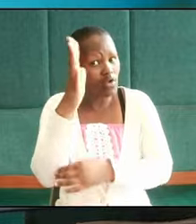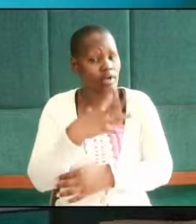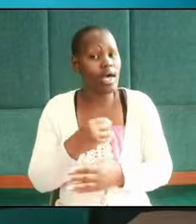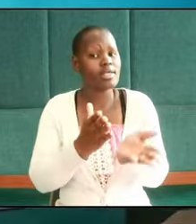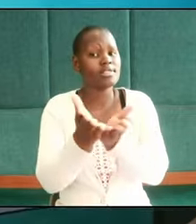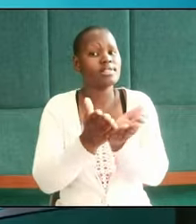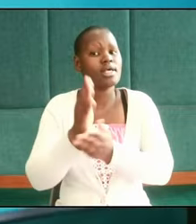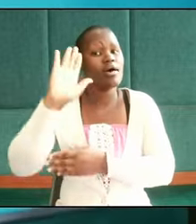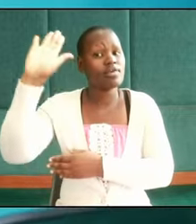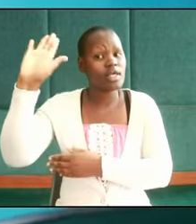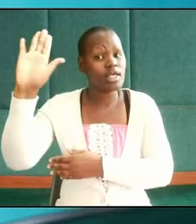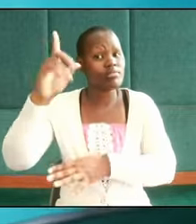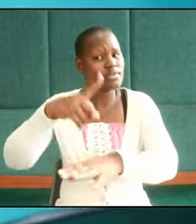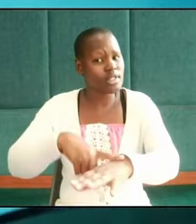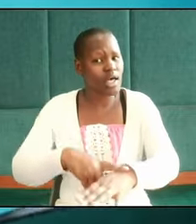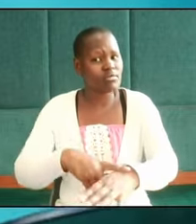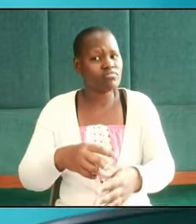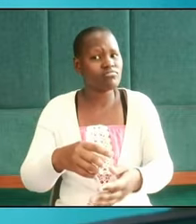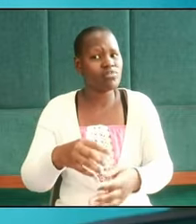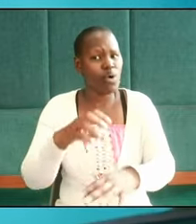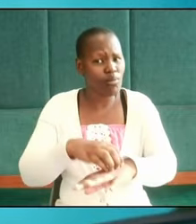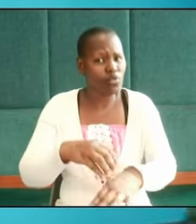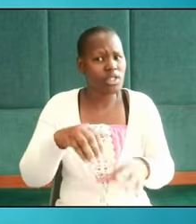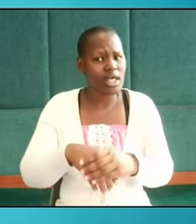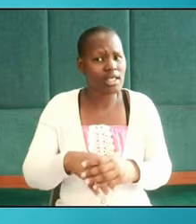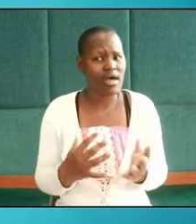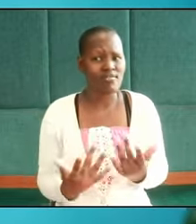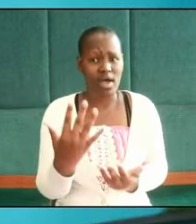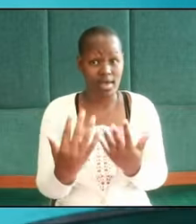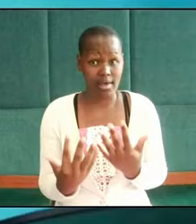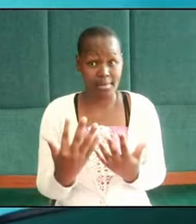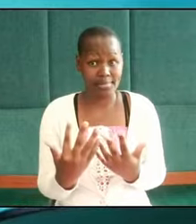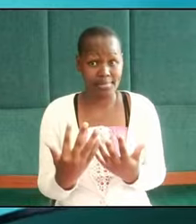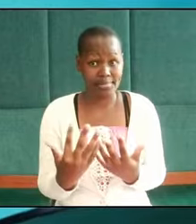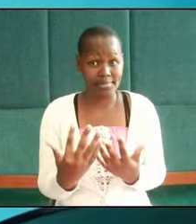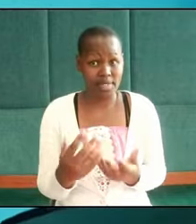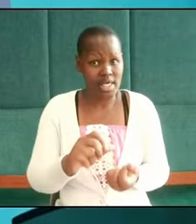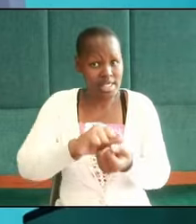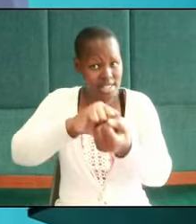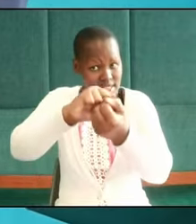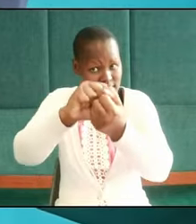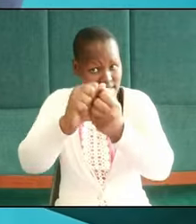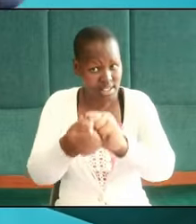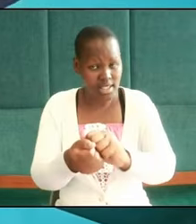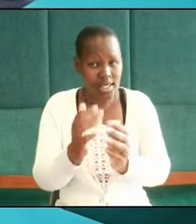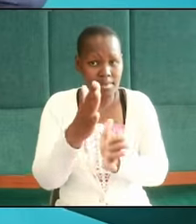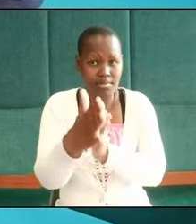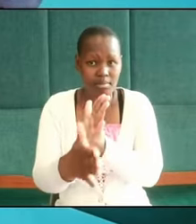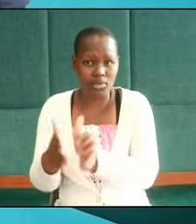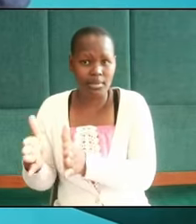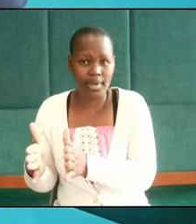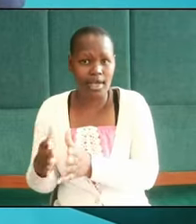even when they were cast in the furnace this transition prepared them